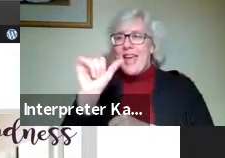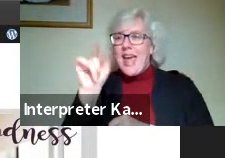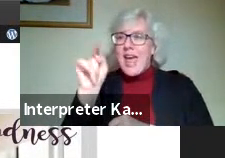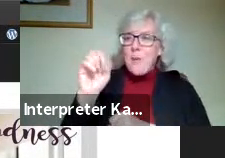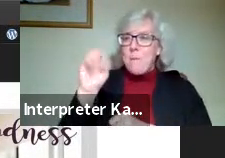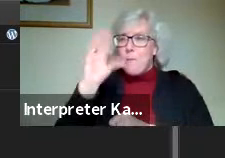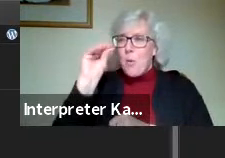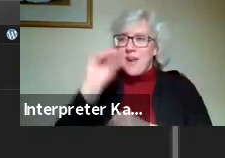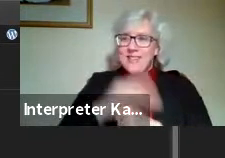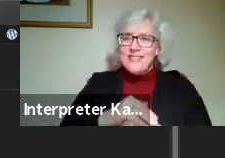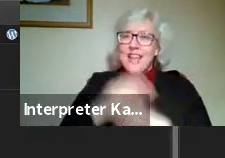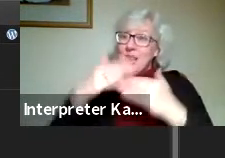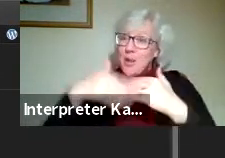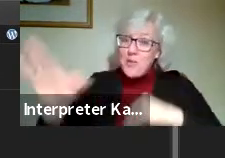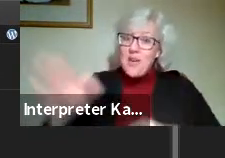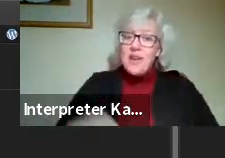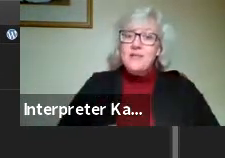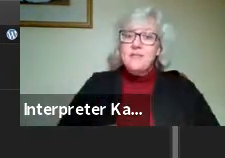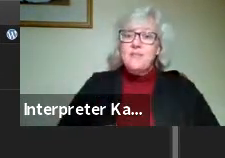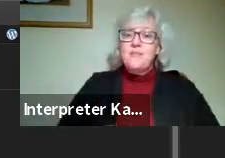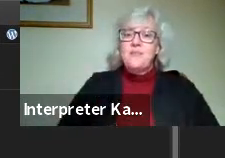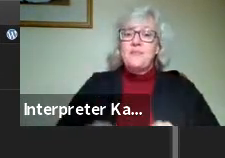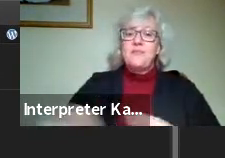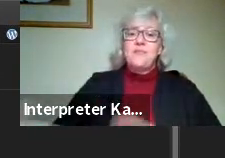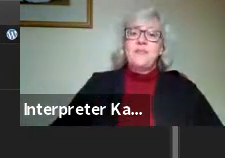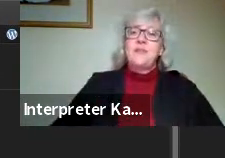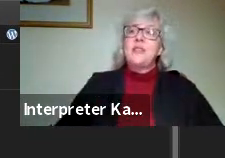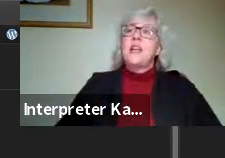Absolutely. Let's move on. Digital illustration.